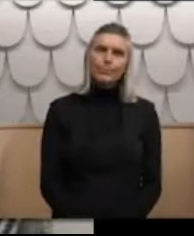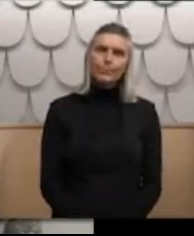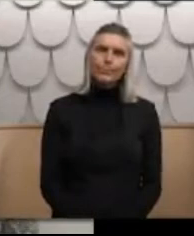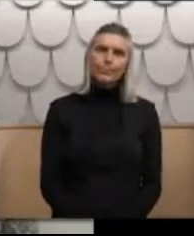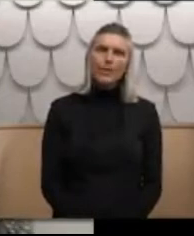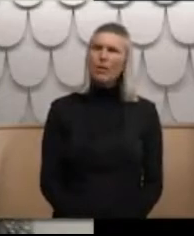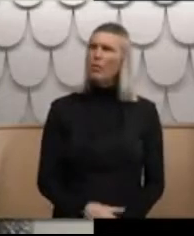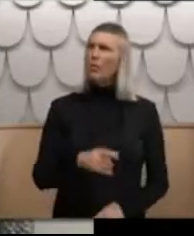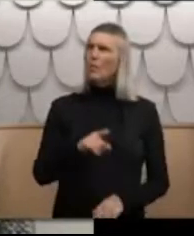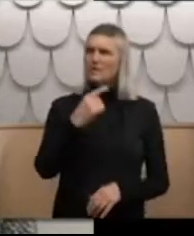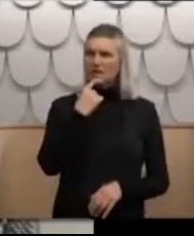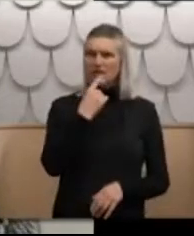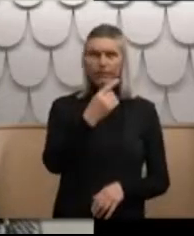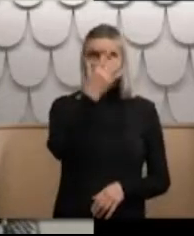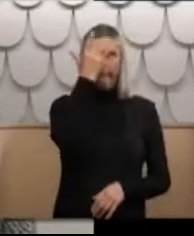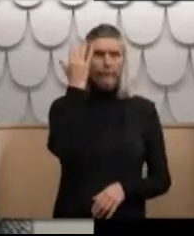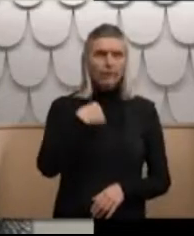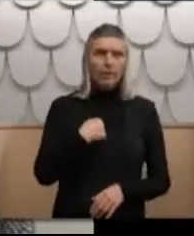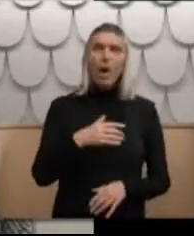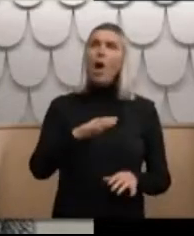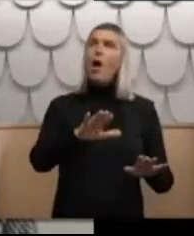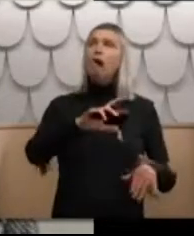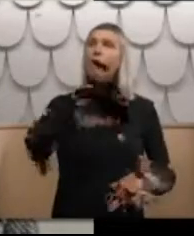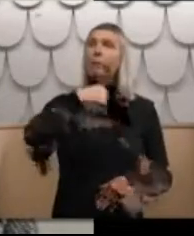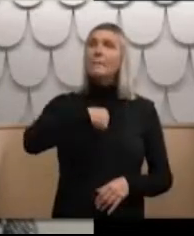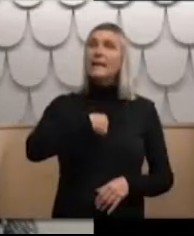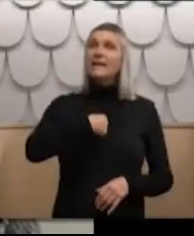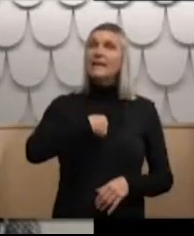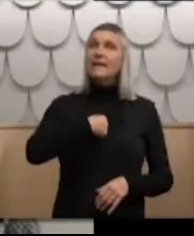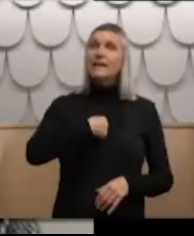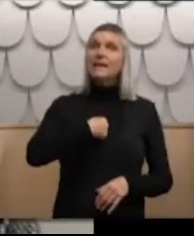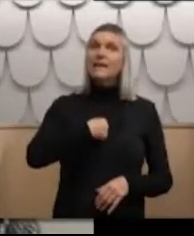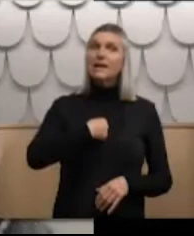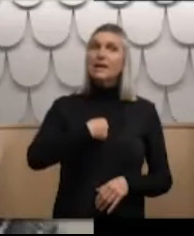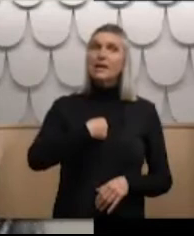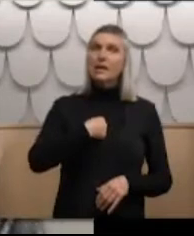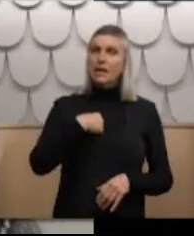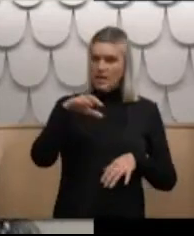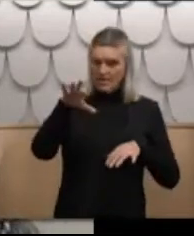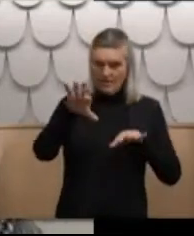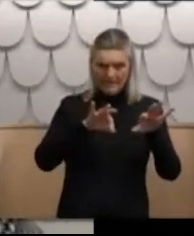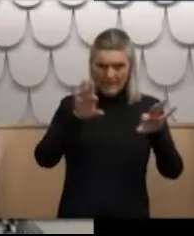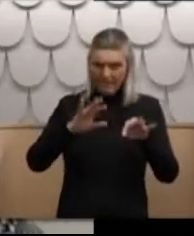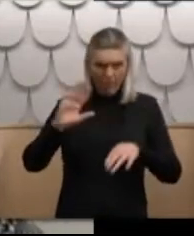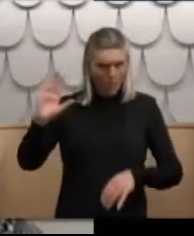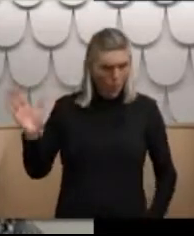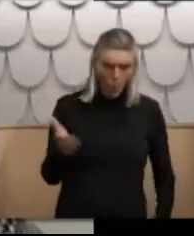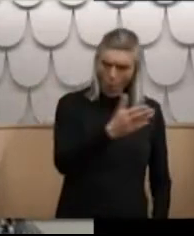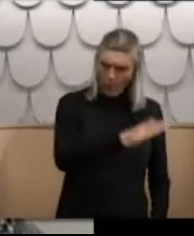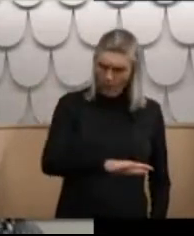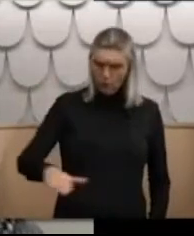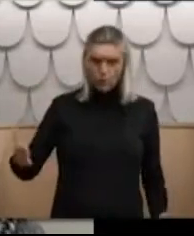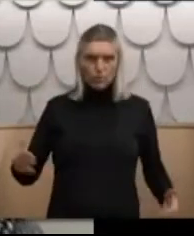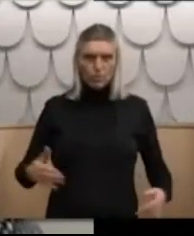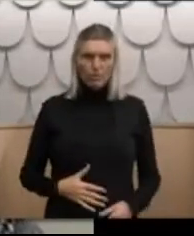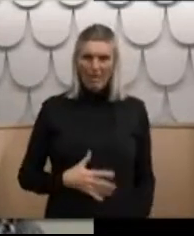Oh, what was I going to say? You know, for me to be selected out of all of those children, it would have been